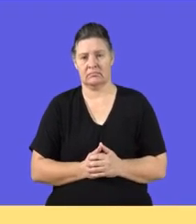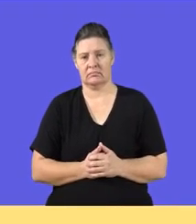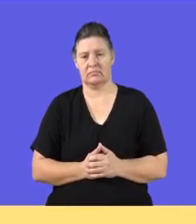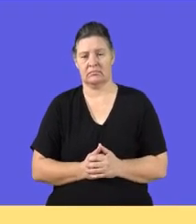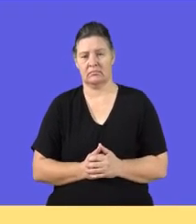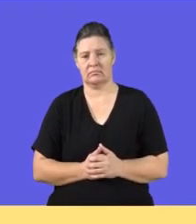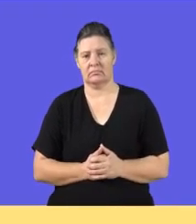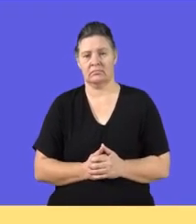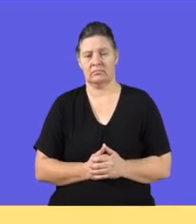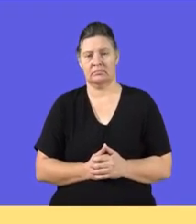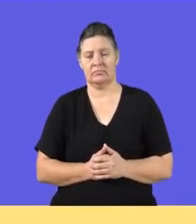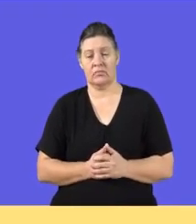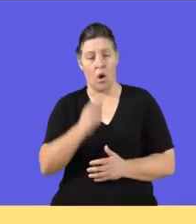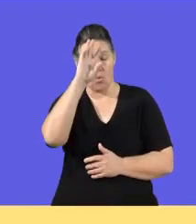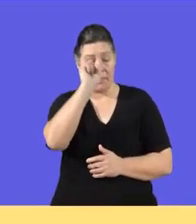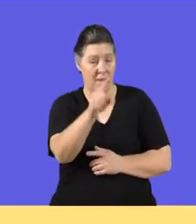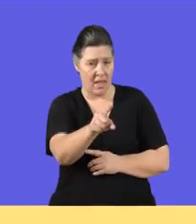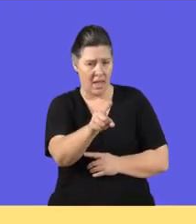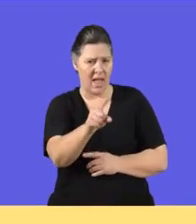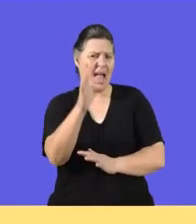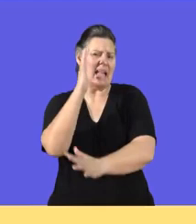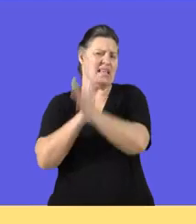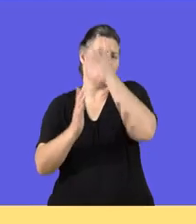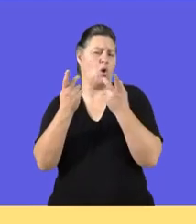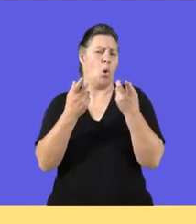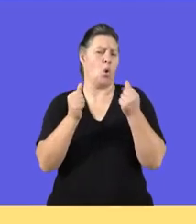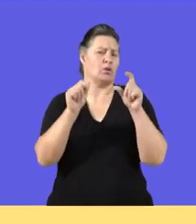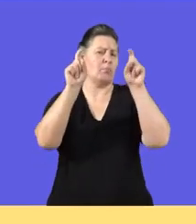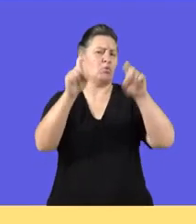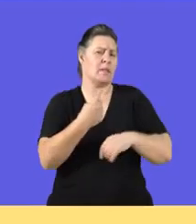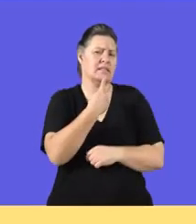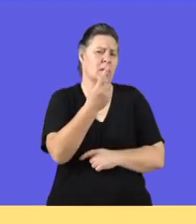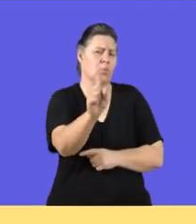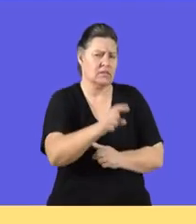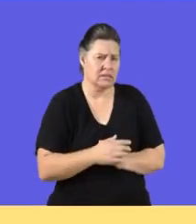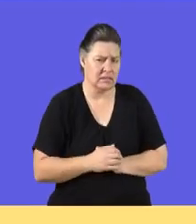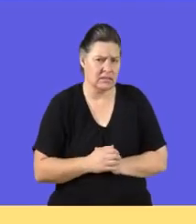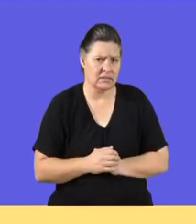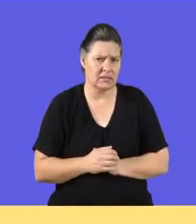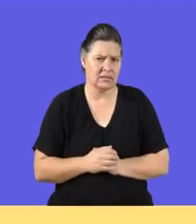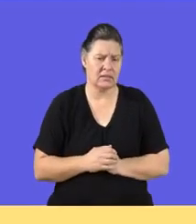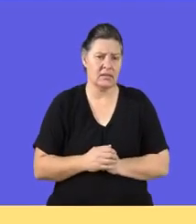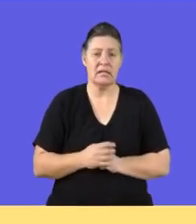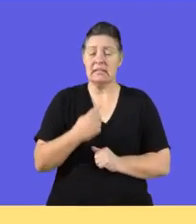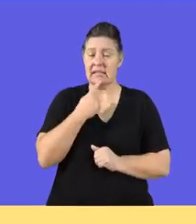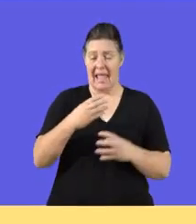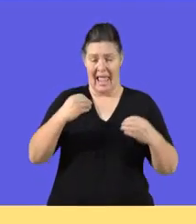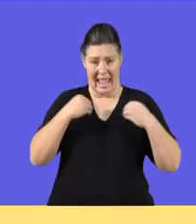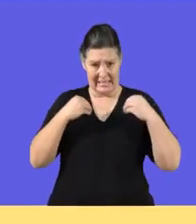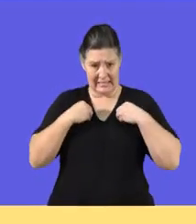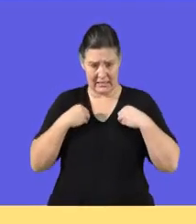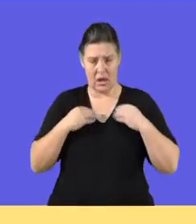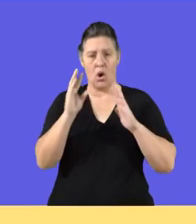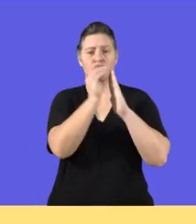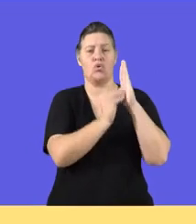principle. Okay? And do you remember what the historical cost principle says earlier on? It says that